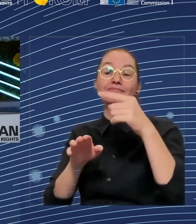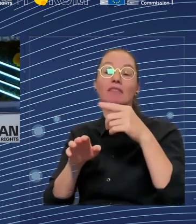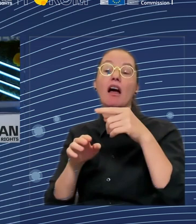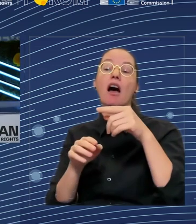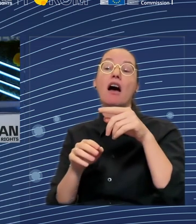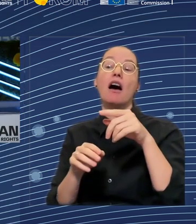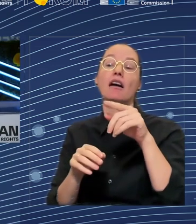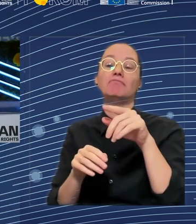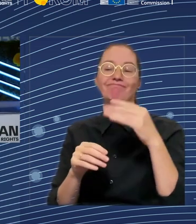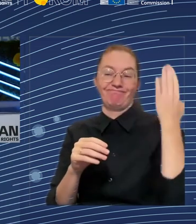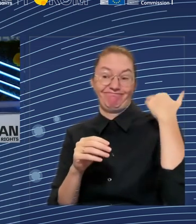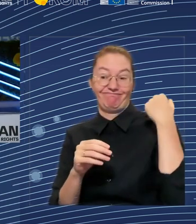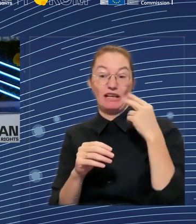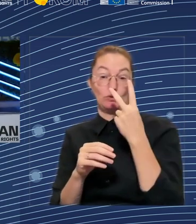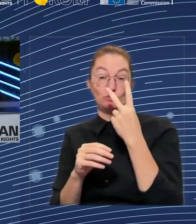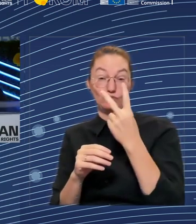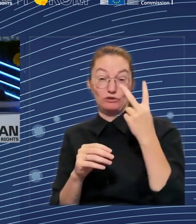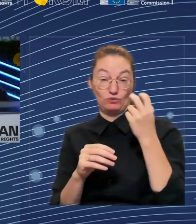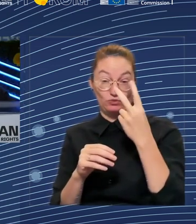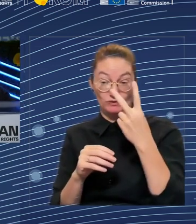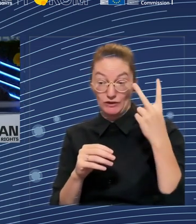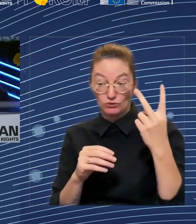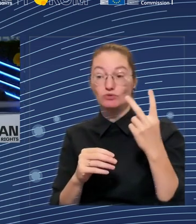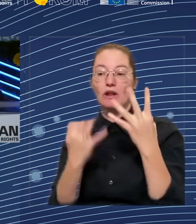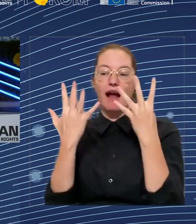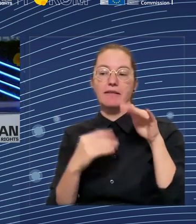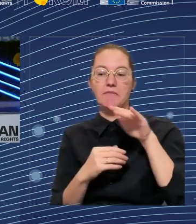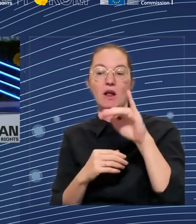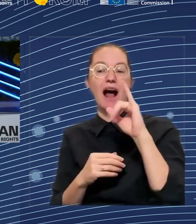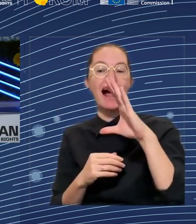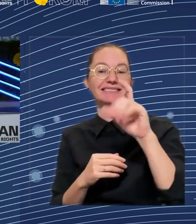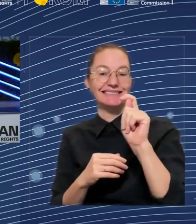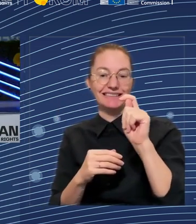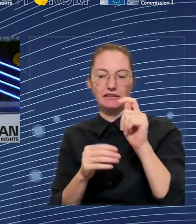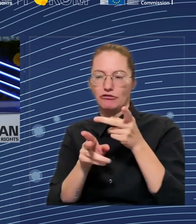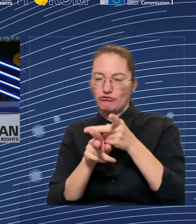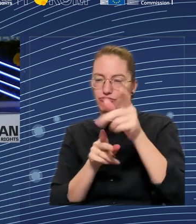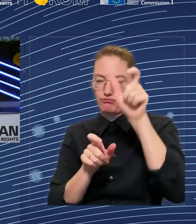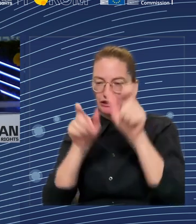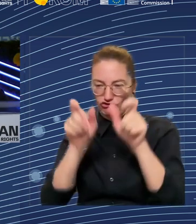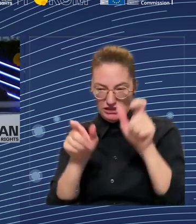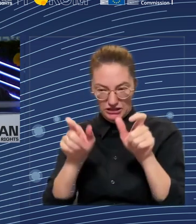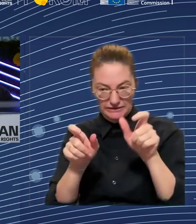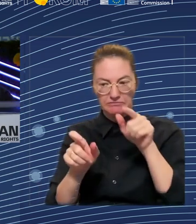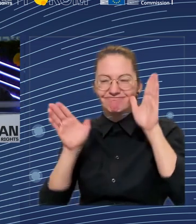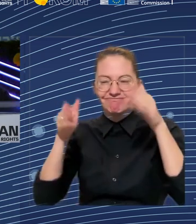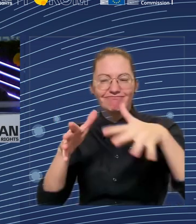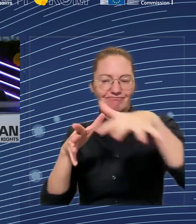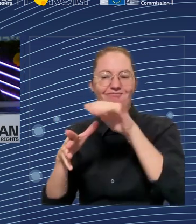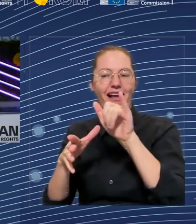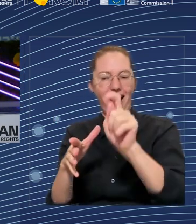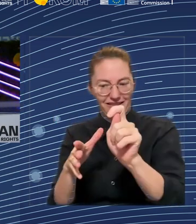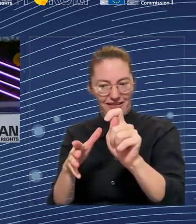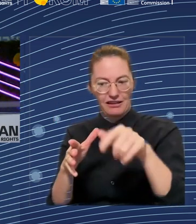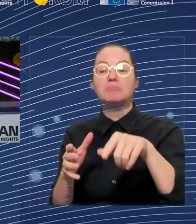needs, there is also a major challenge in the sense that we know that 90 percent of the jobs in the EU